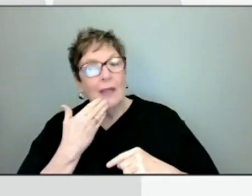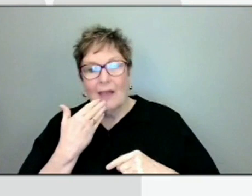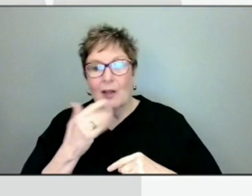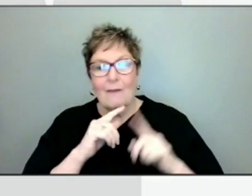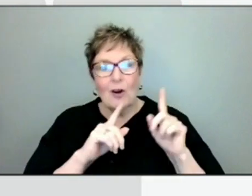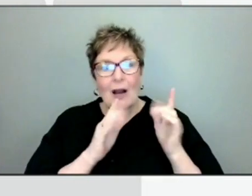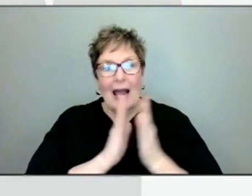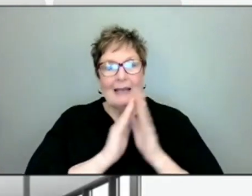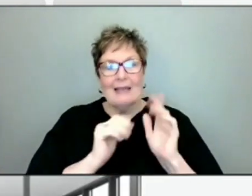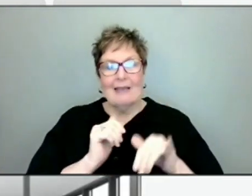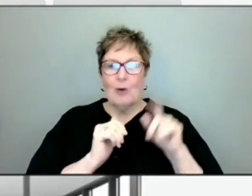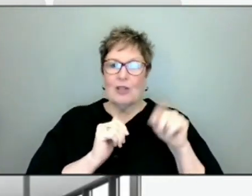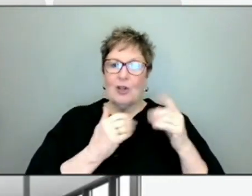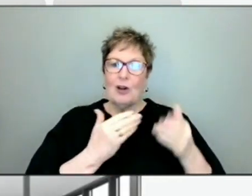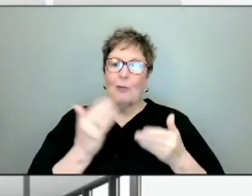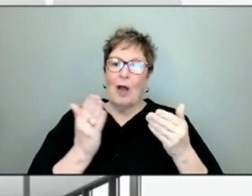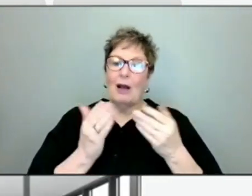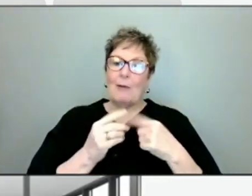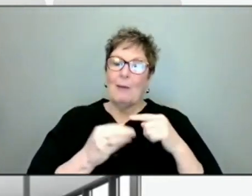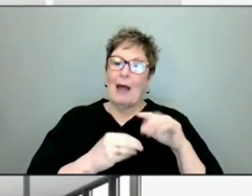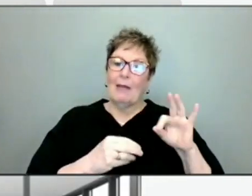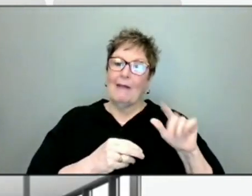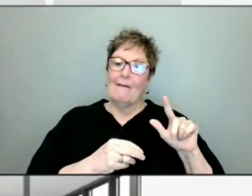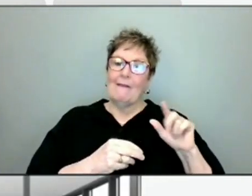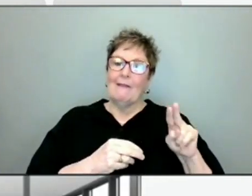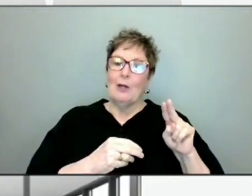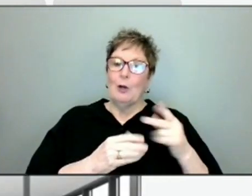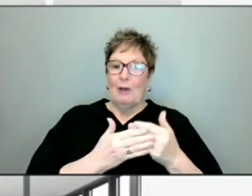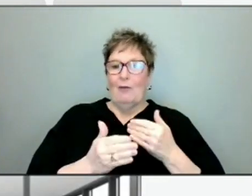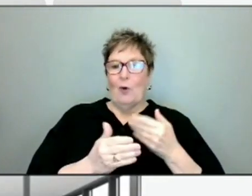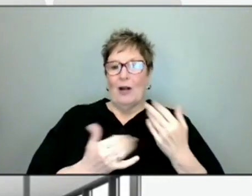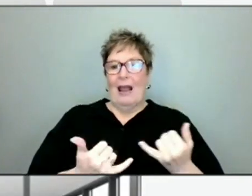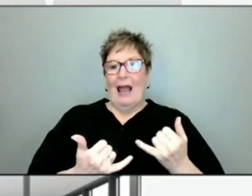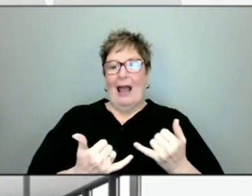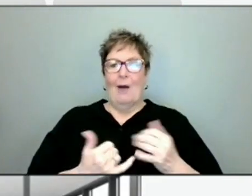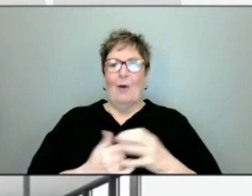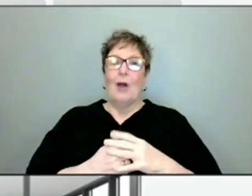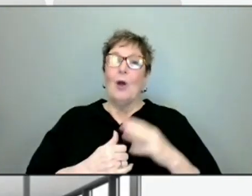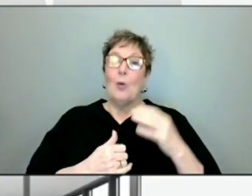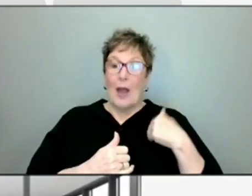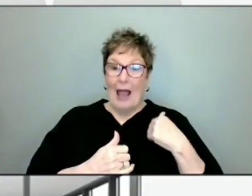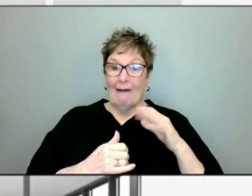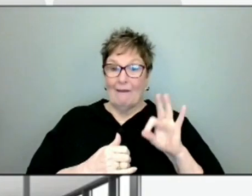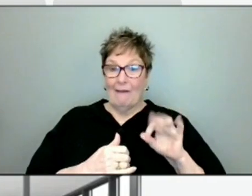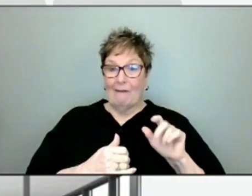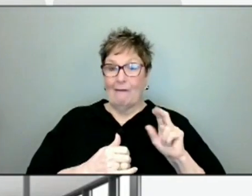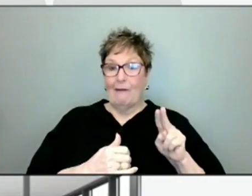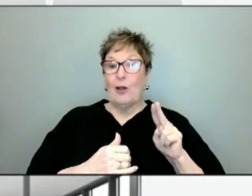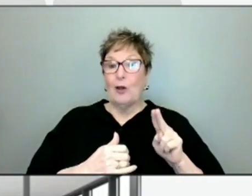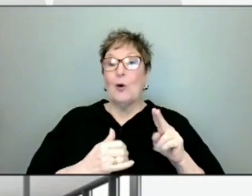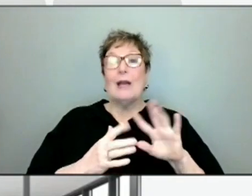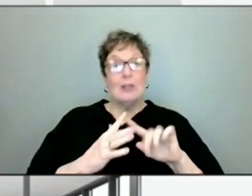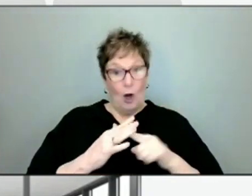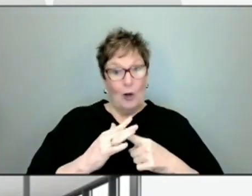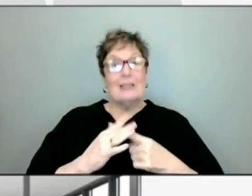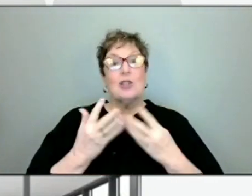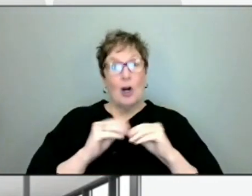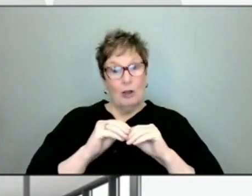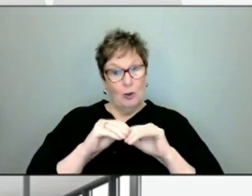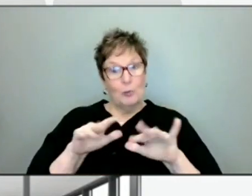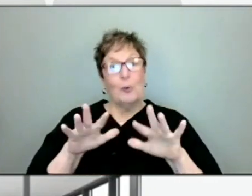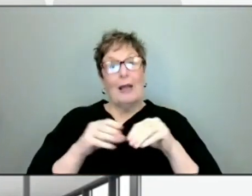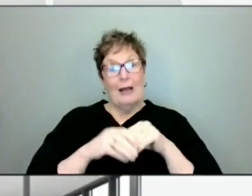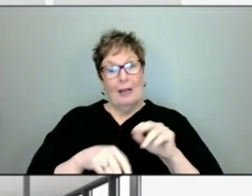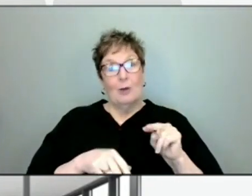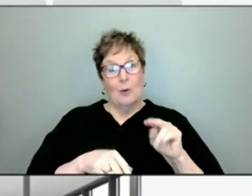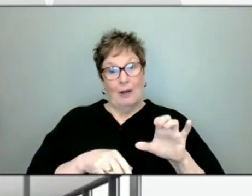probably should have brought up something about the flu before now. We do have flu activity in North Carolina at this point. So we know we're